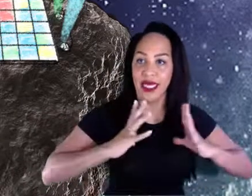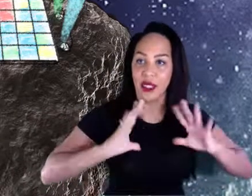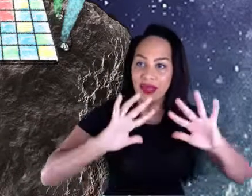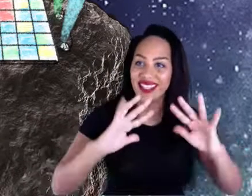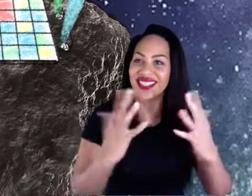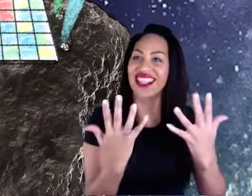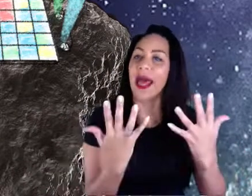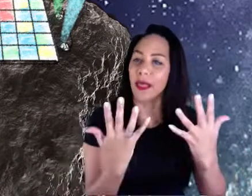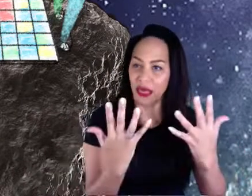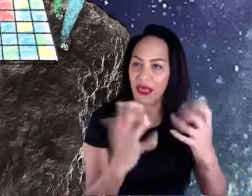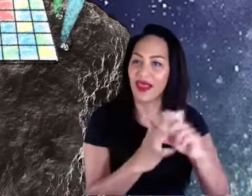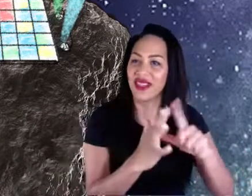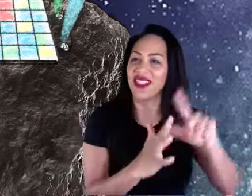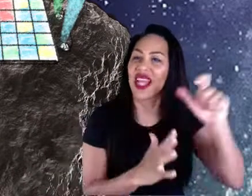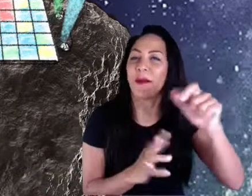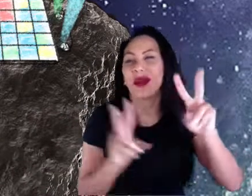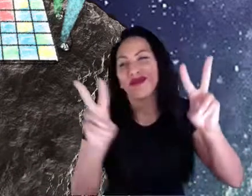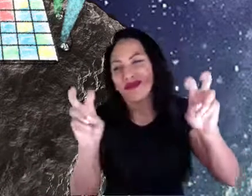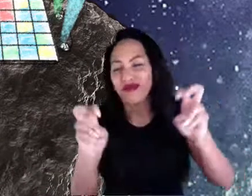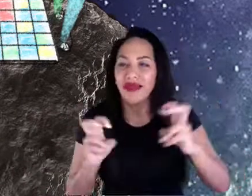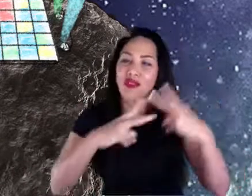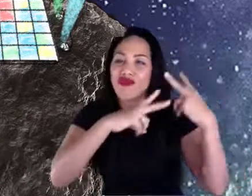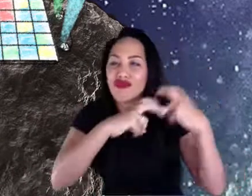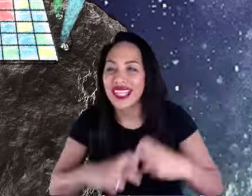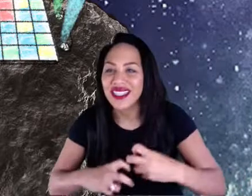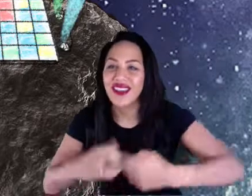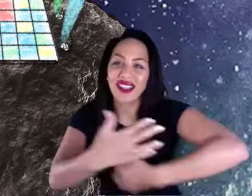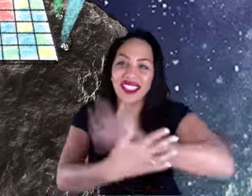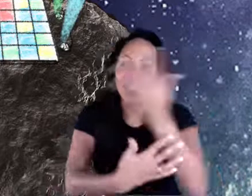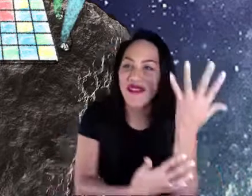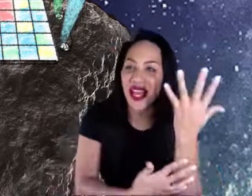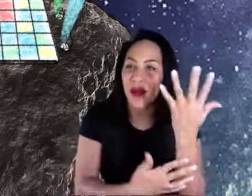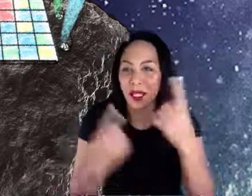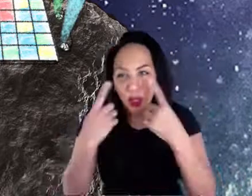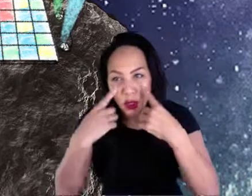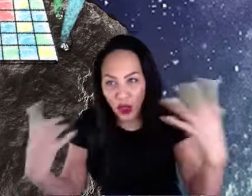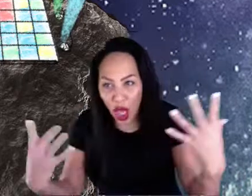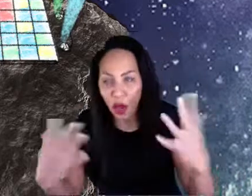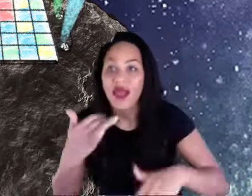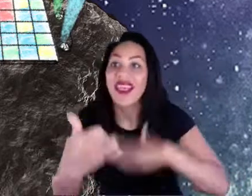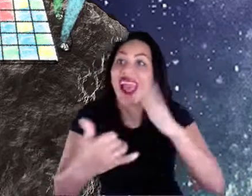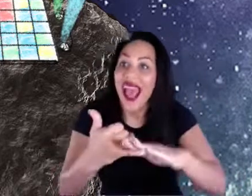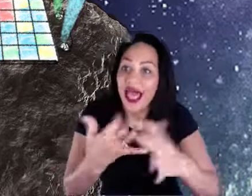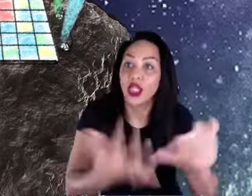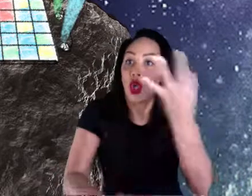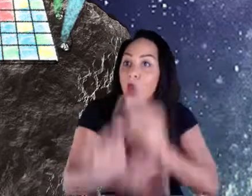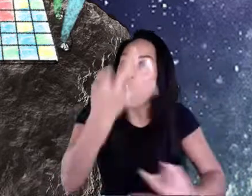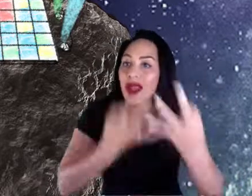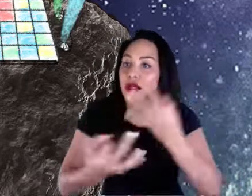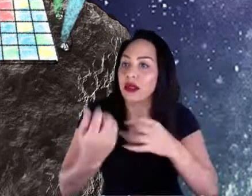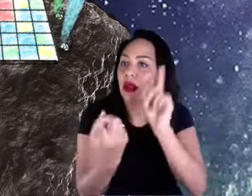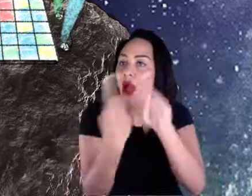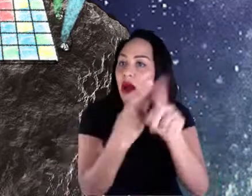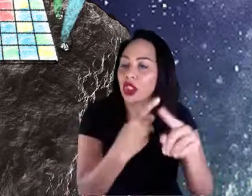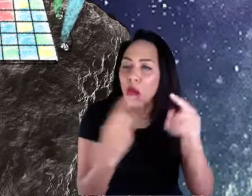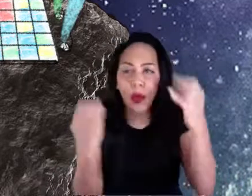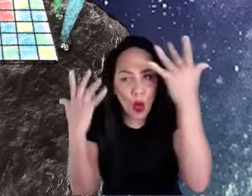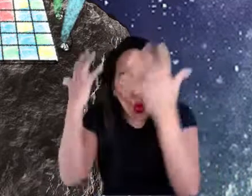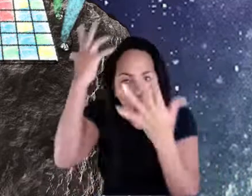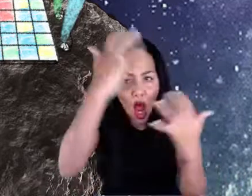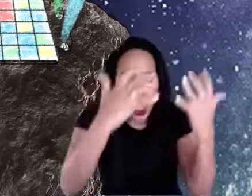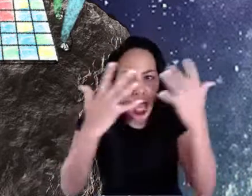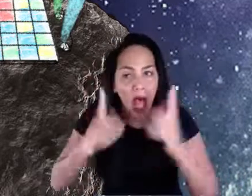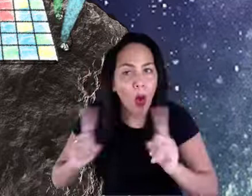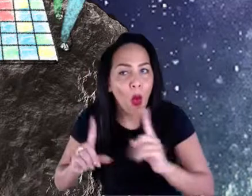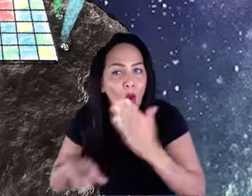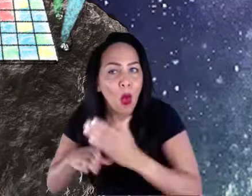sharing. So we'll have like a question and answer area. And, you know, we'll really be about figuring out what works in the world. And then